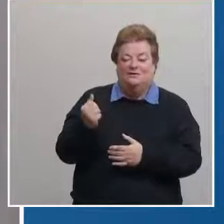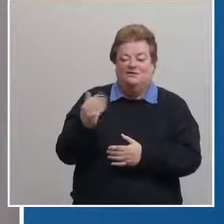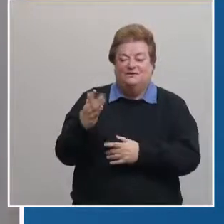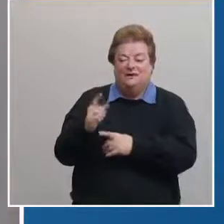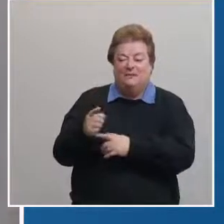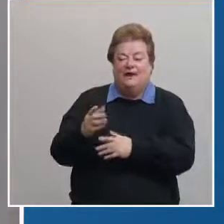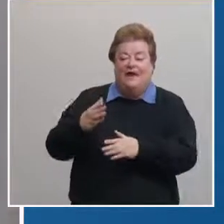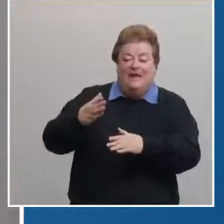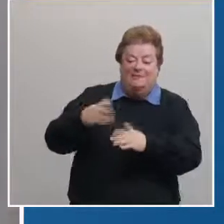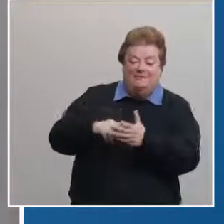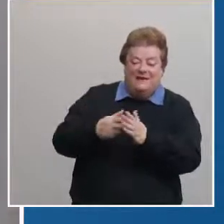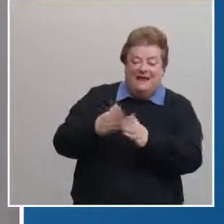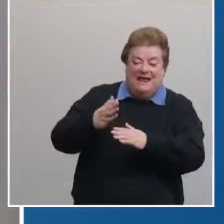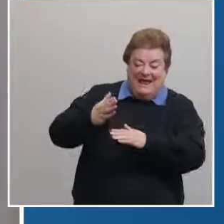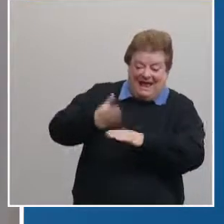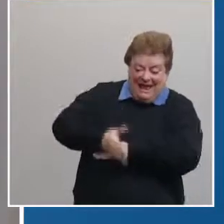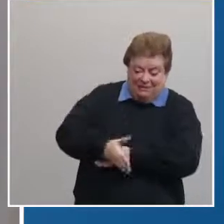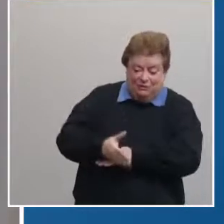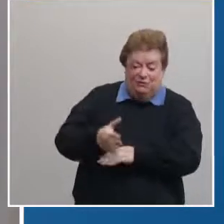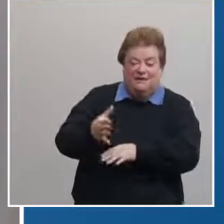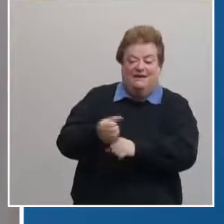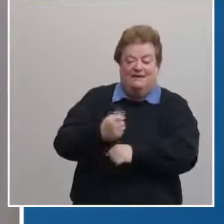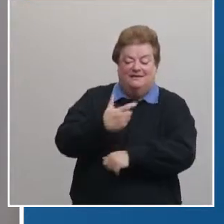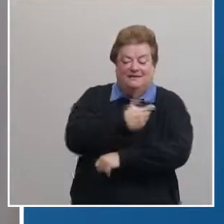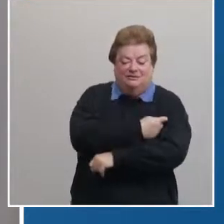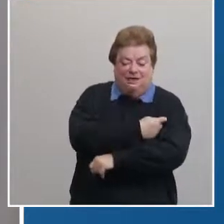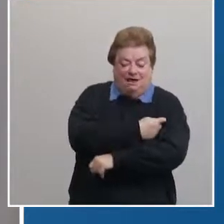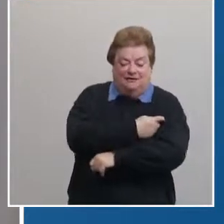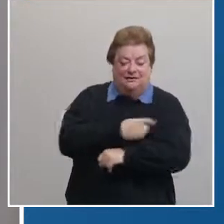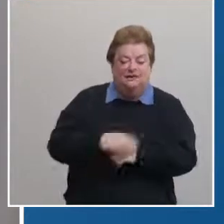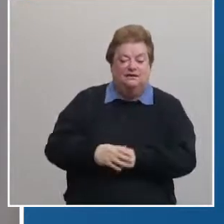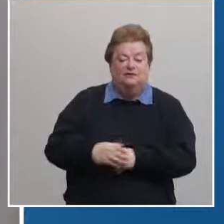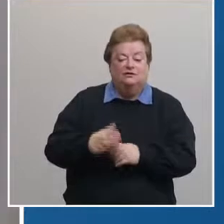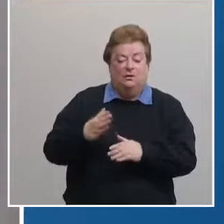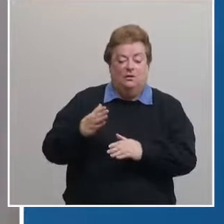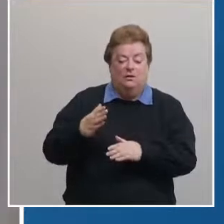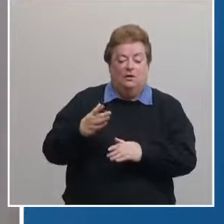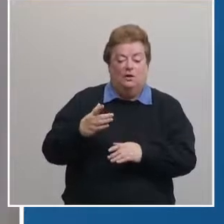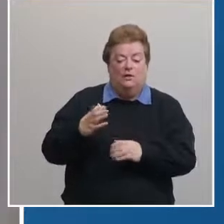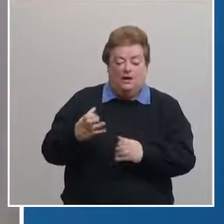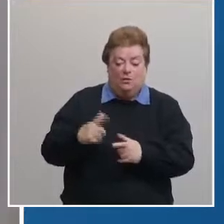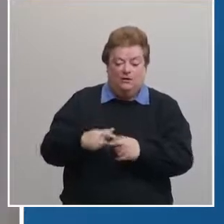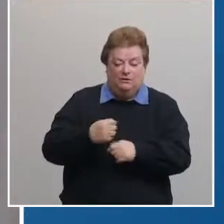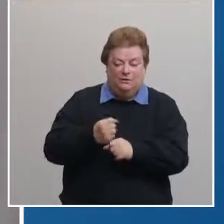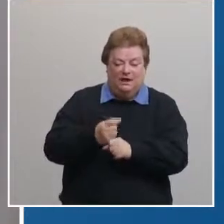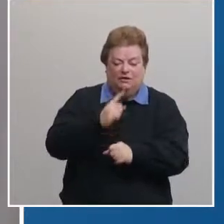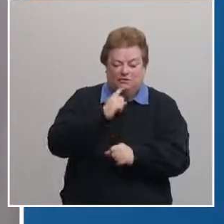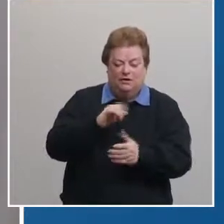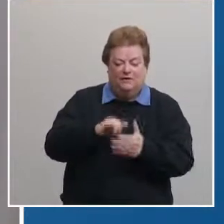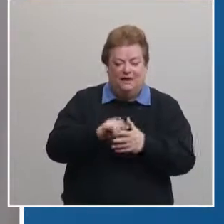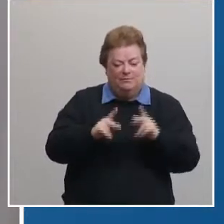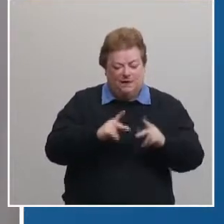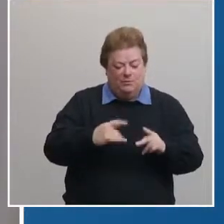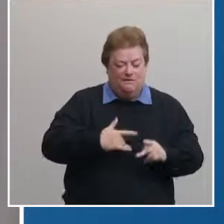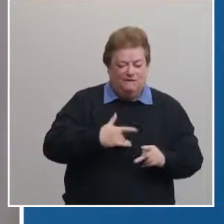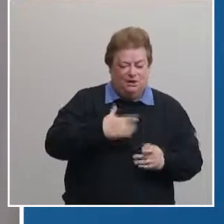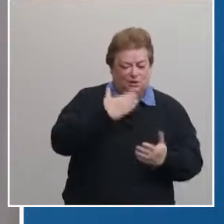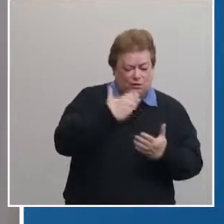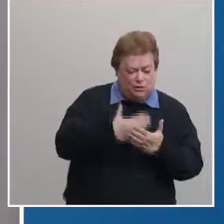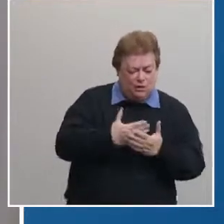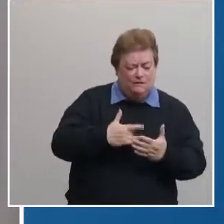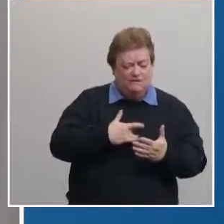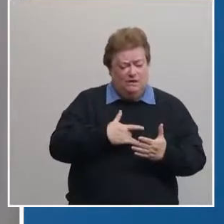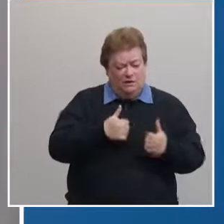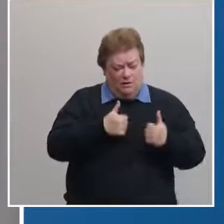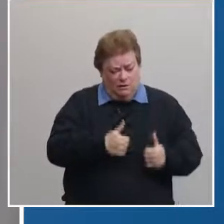course they have a compassionate approach to the care with which they administer the doses and they want to make sure that people are feeling good and are good to go